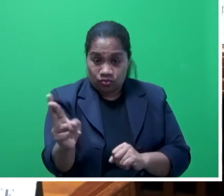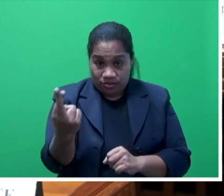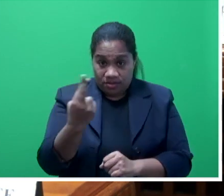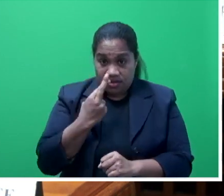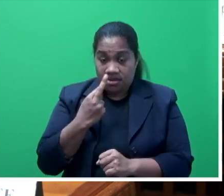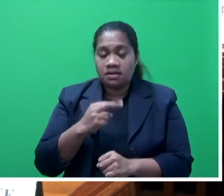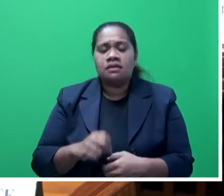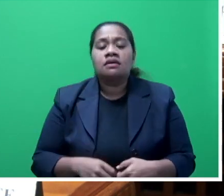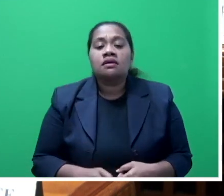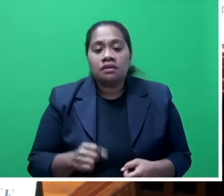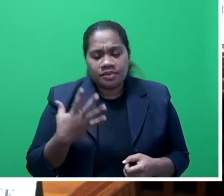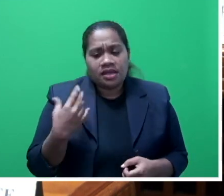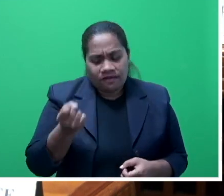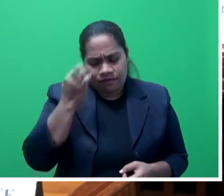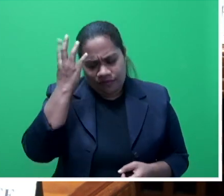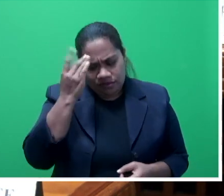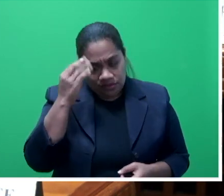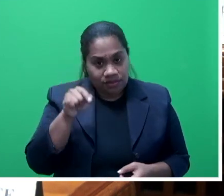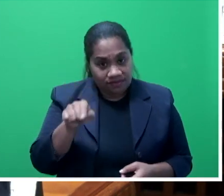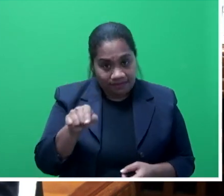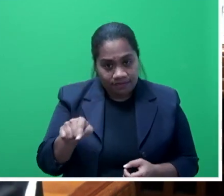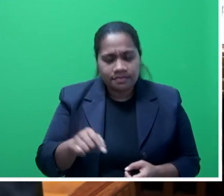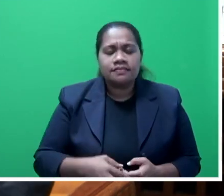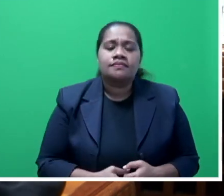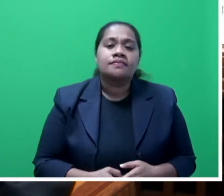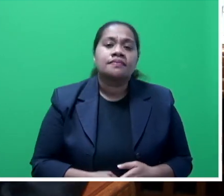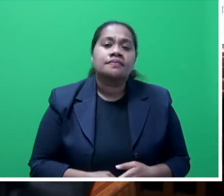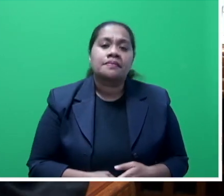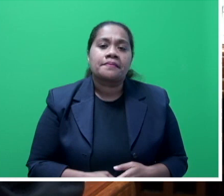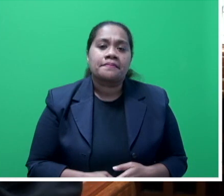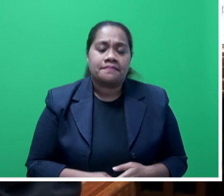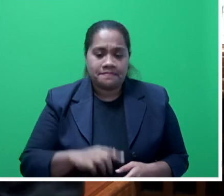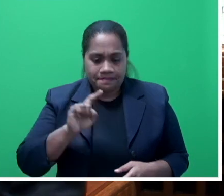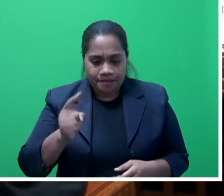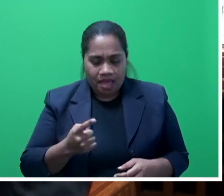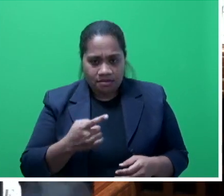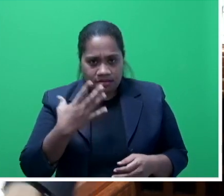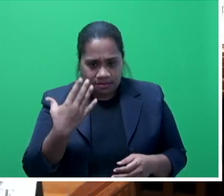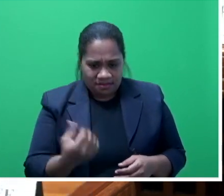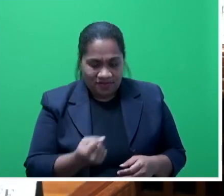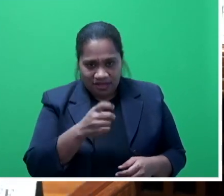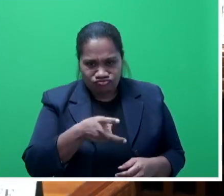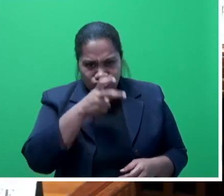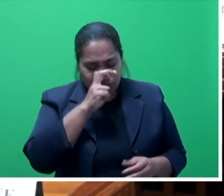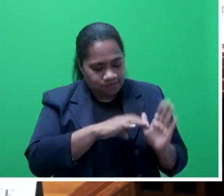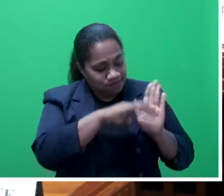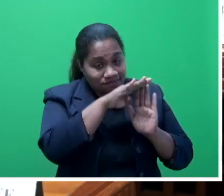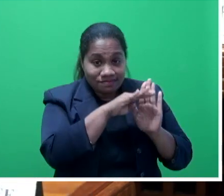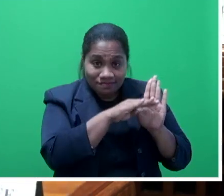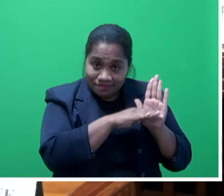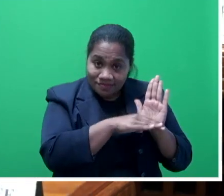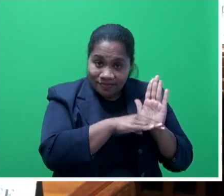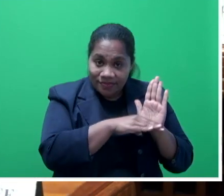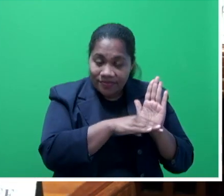also consideration, but subject to the strict protocols, where maybe people that are